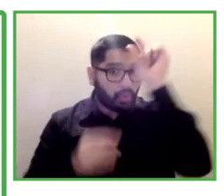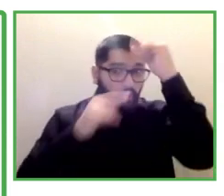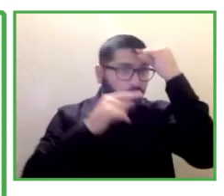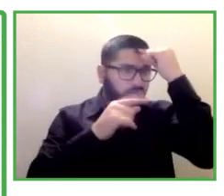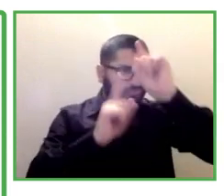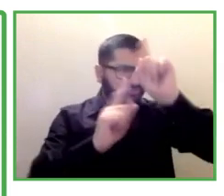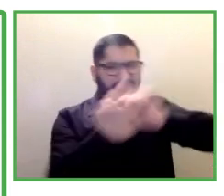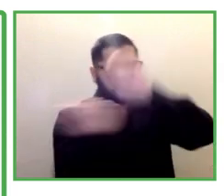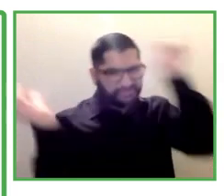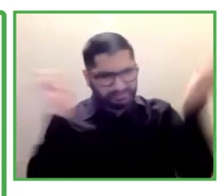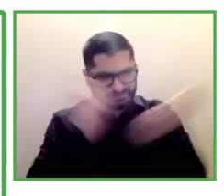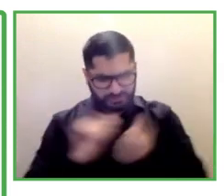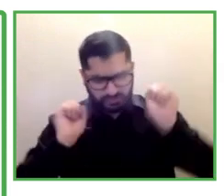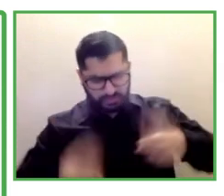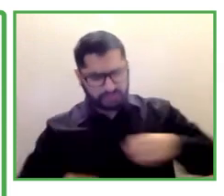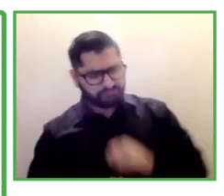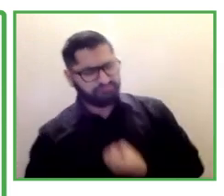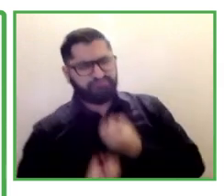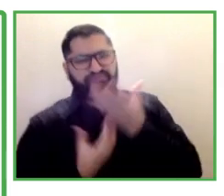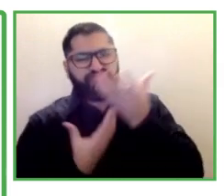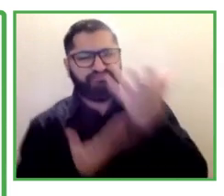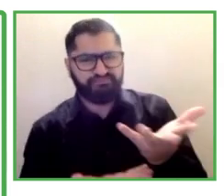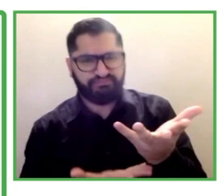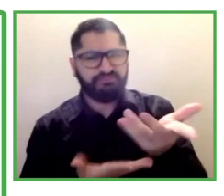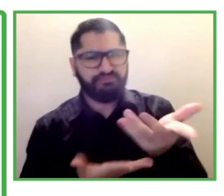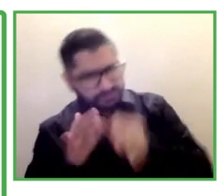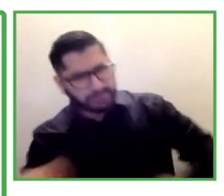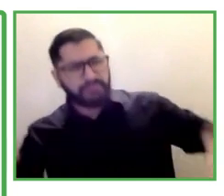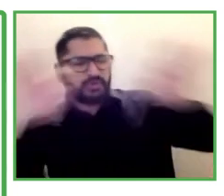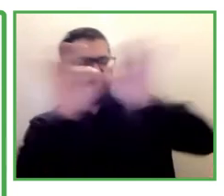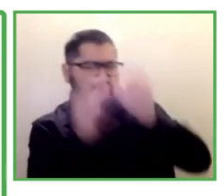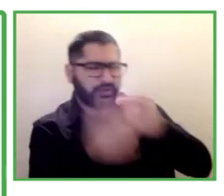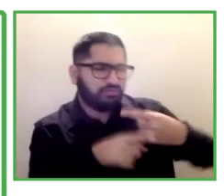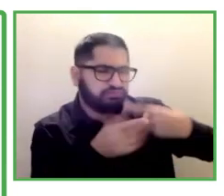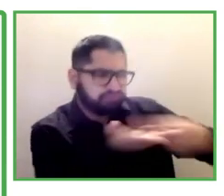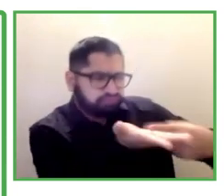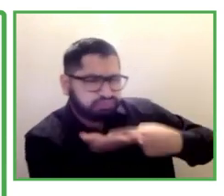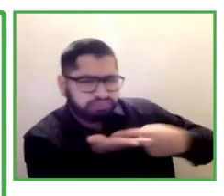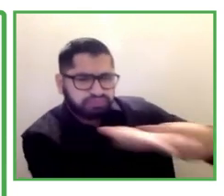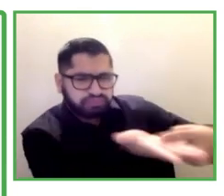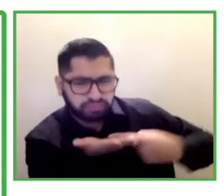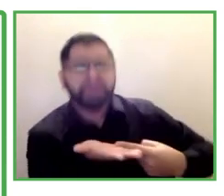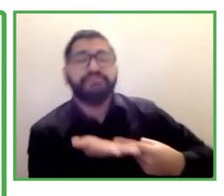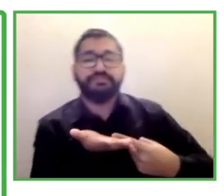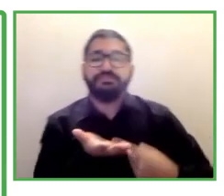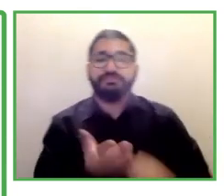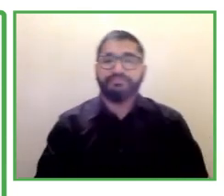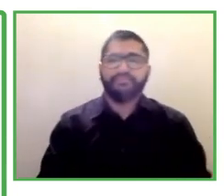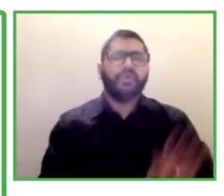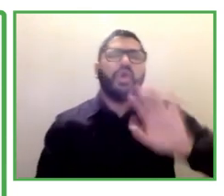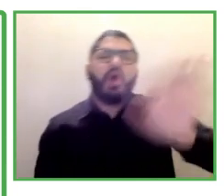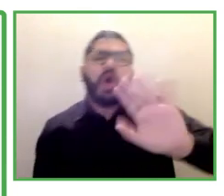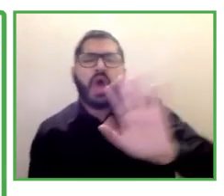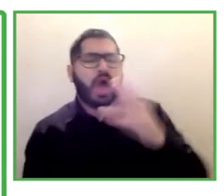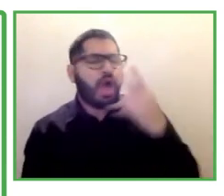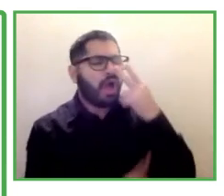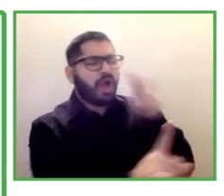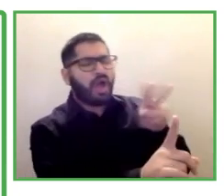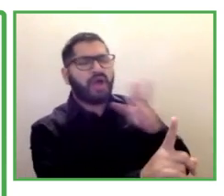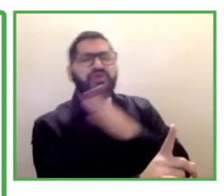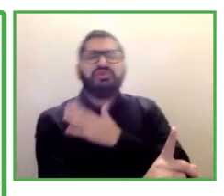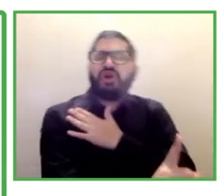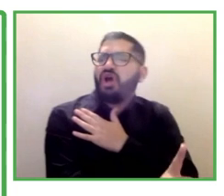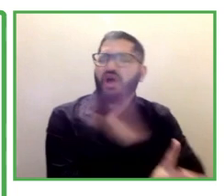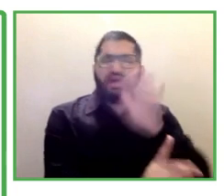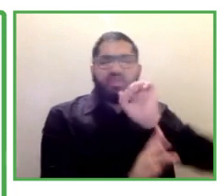you ignore it, it will step over everything. The process will not work. And provide tools as an employer for communication and